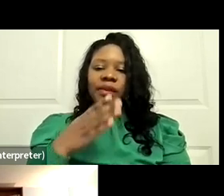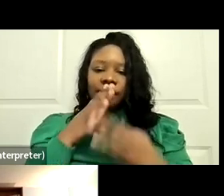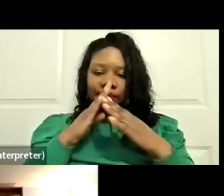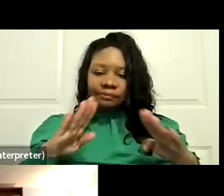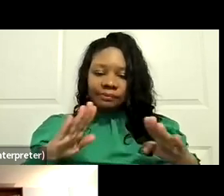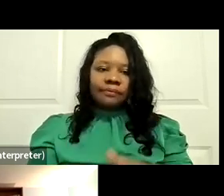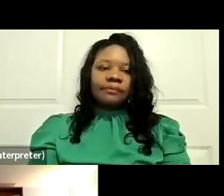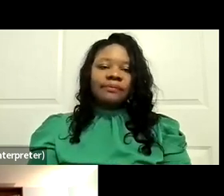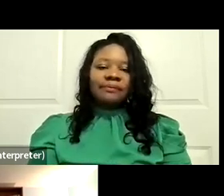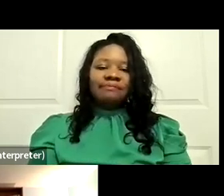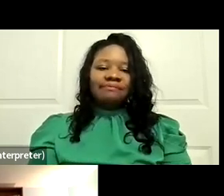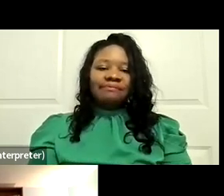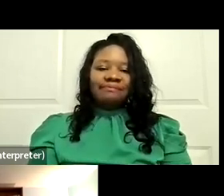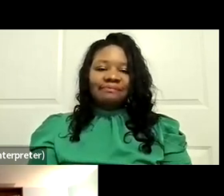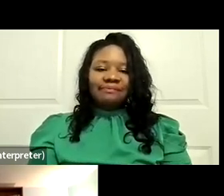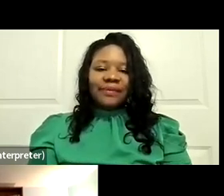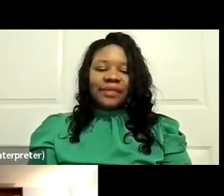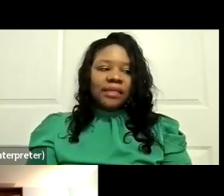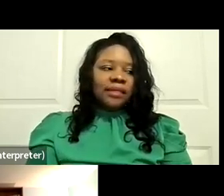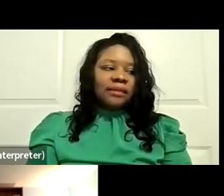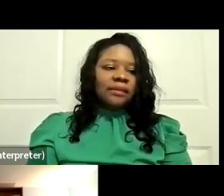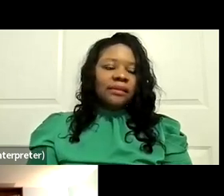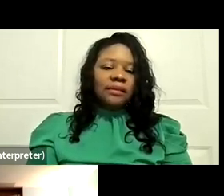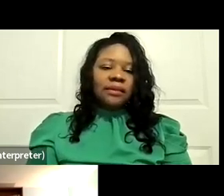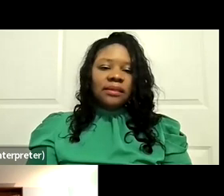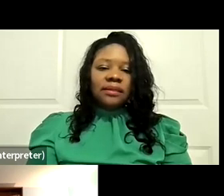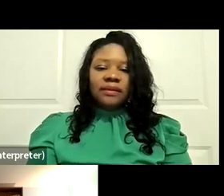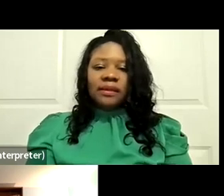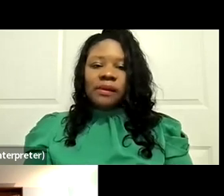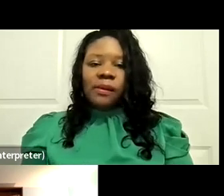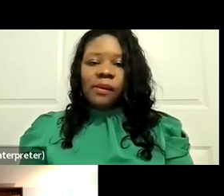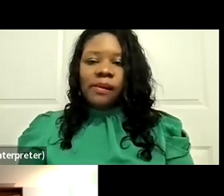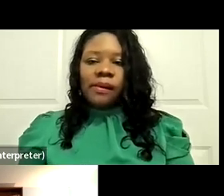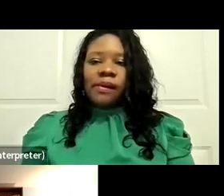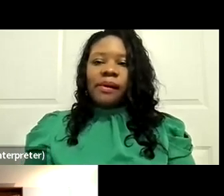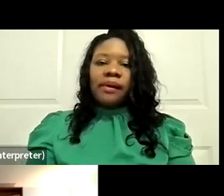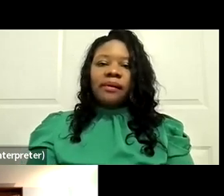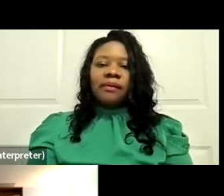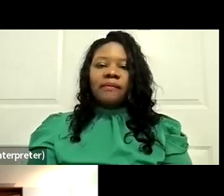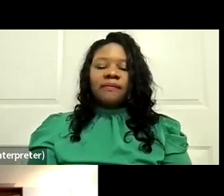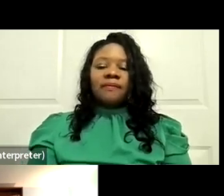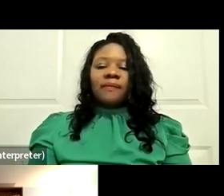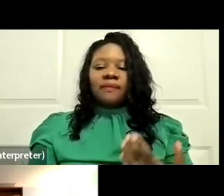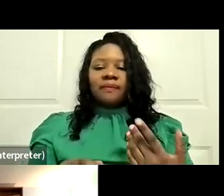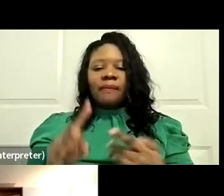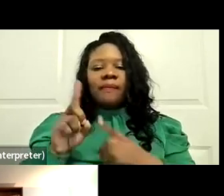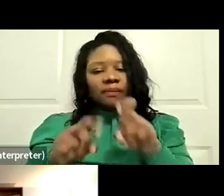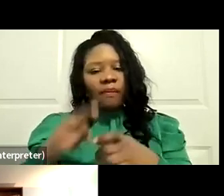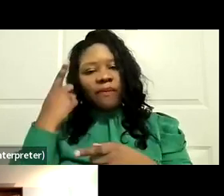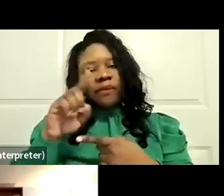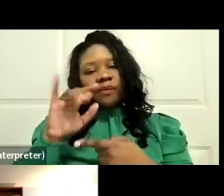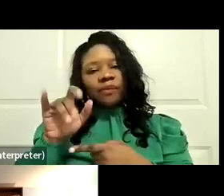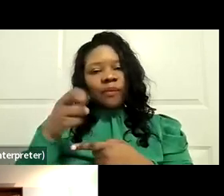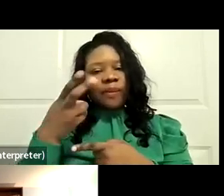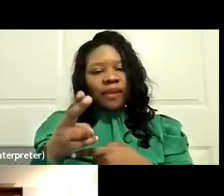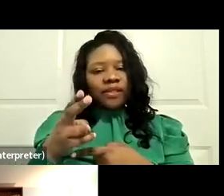Second time I've done that. Oh, my gosh. Thanks, Dina. Let's switch over to Josh here at American Journalist to talk about what we should be doing between now and the